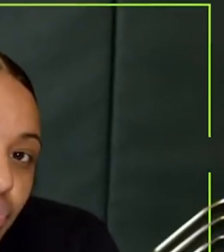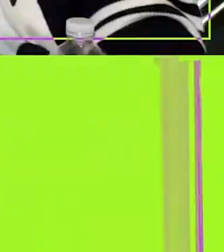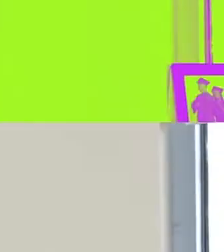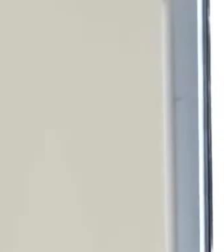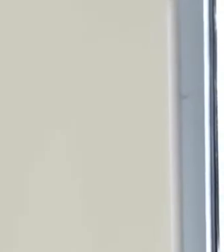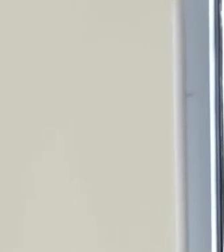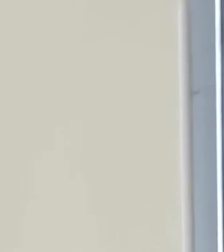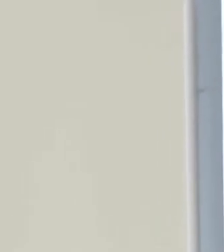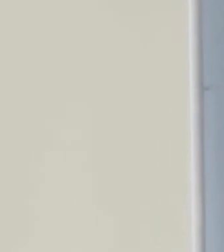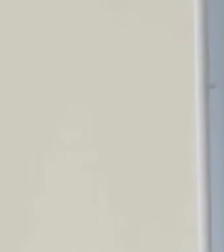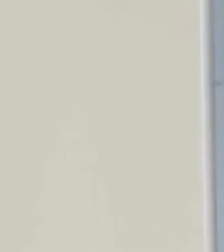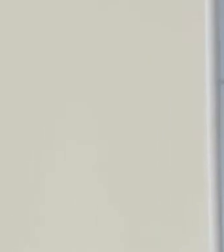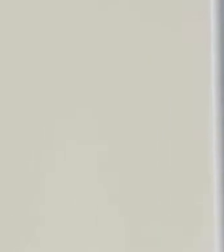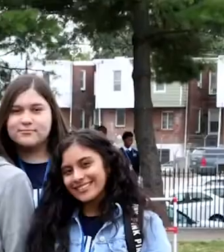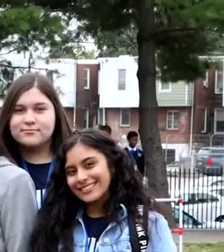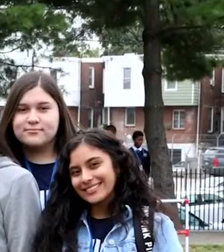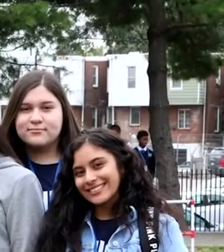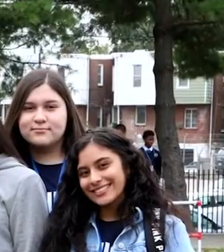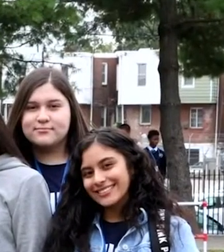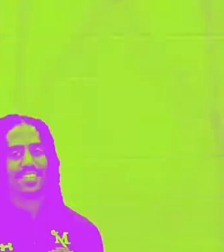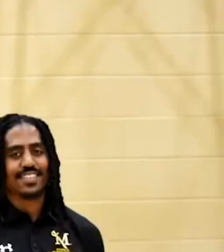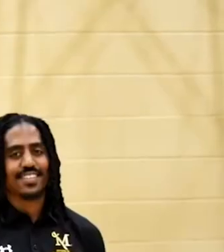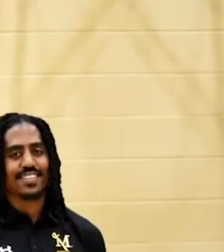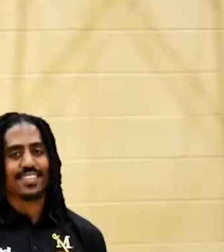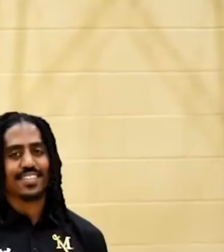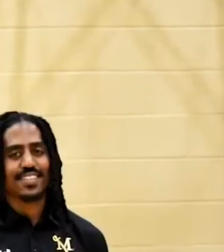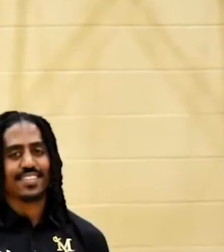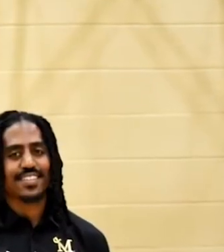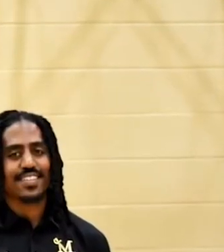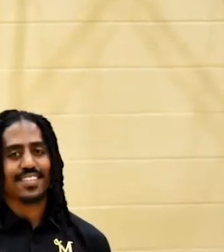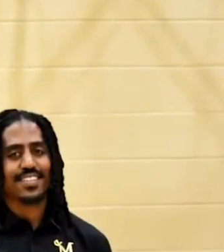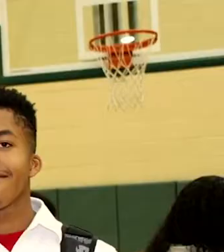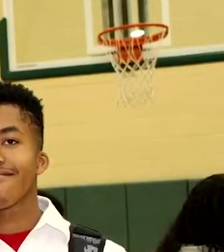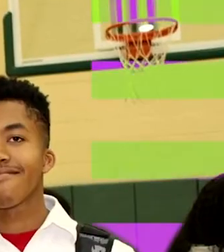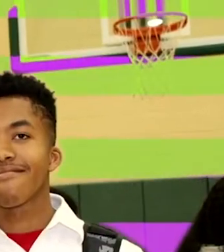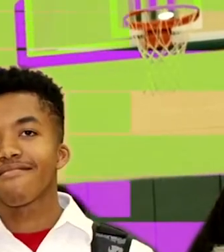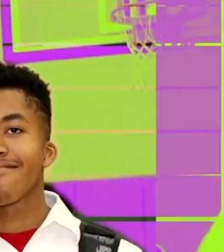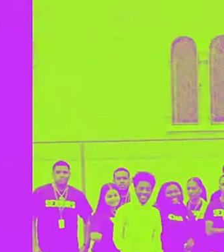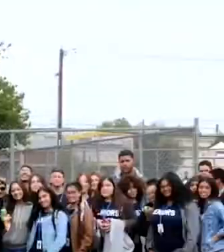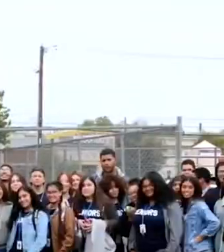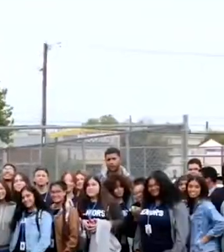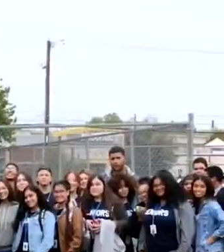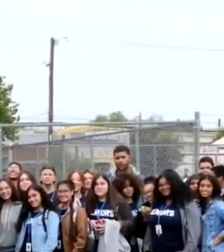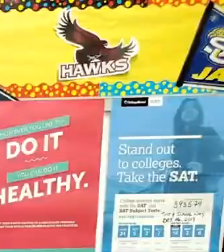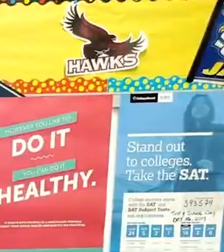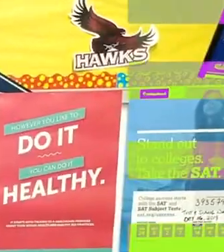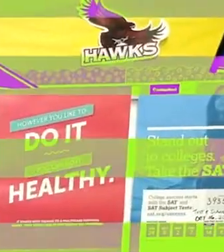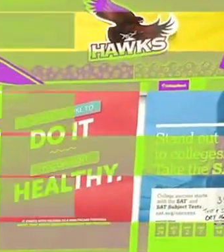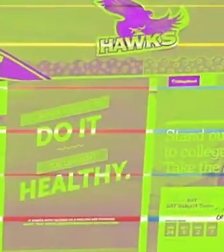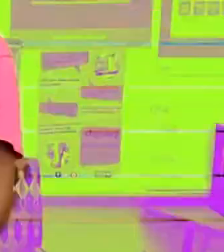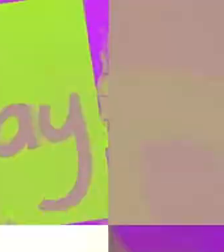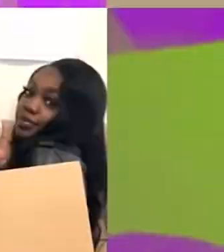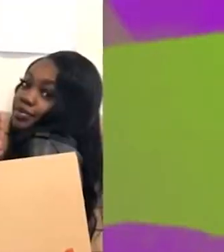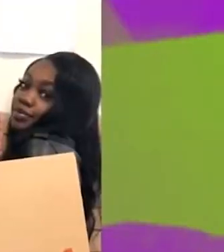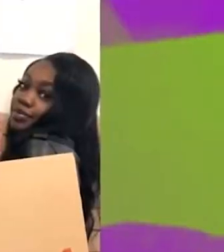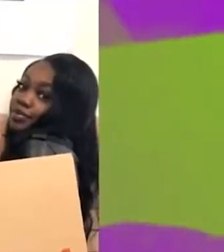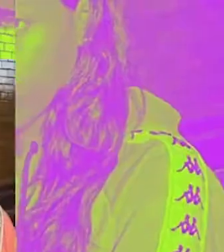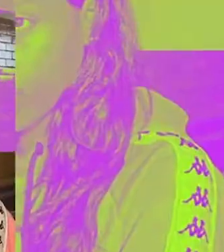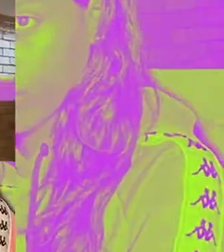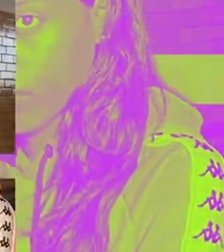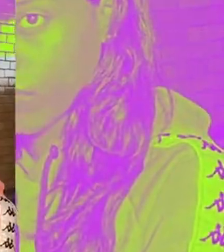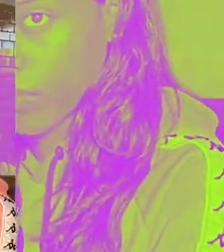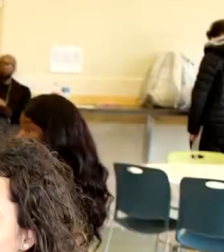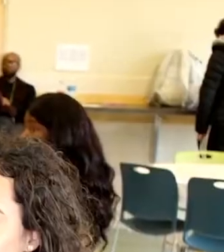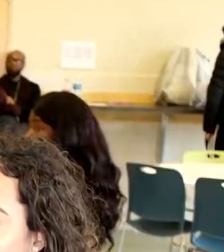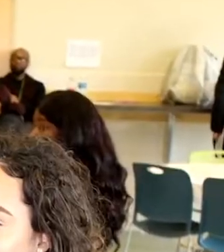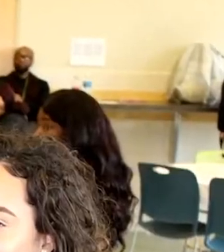-19 continues to persist in our communities. It's required us to remain physically distanced from family and friends at the very